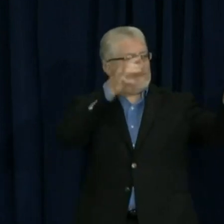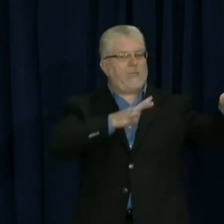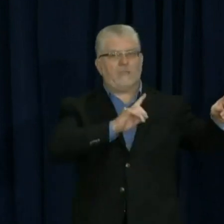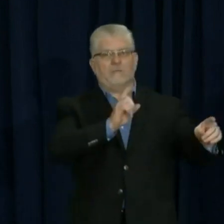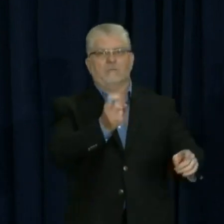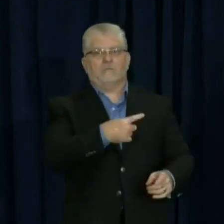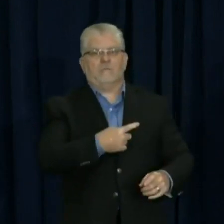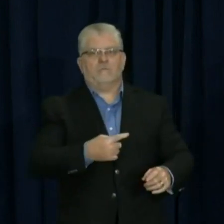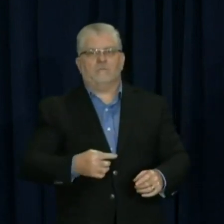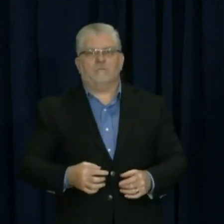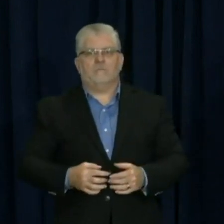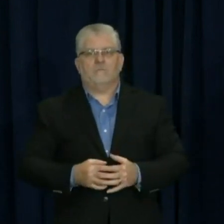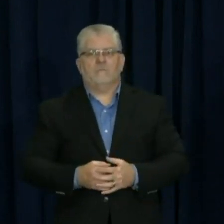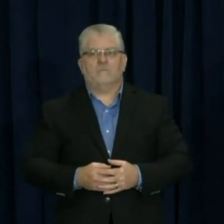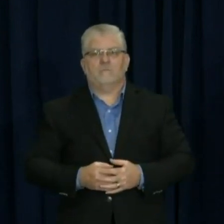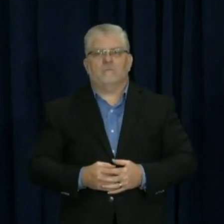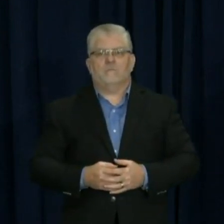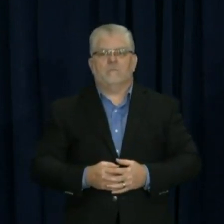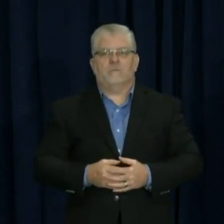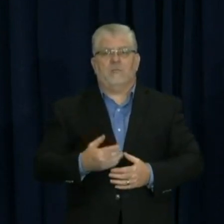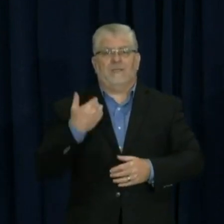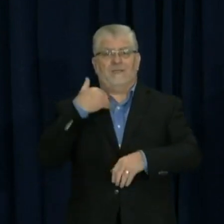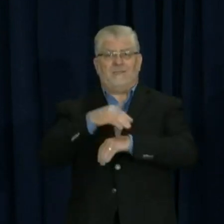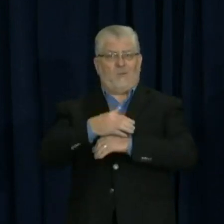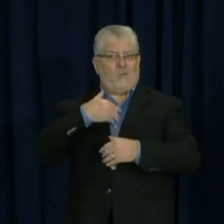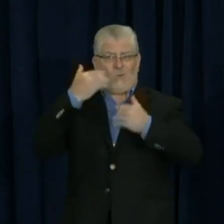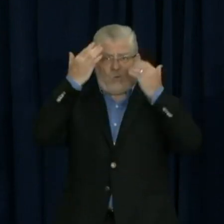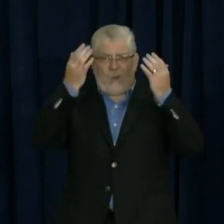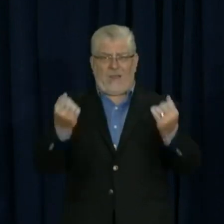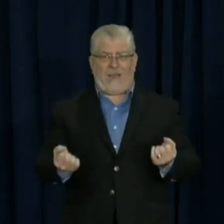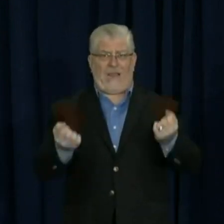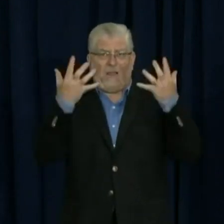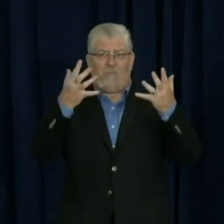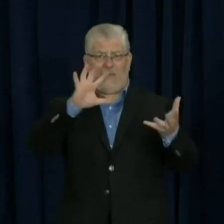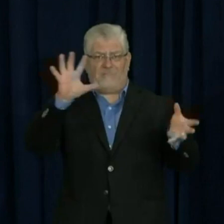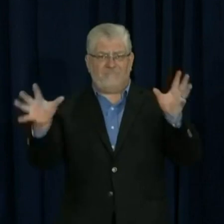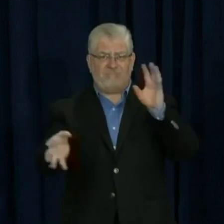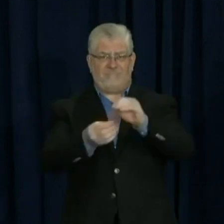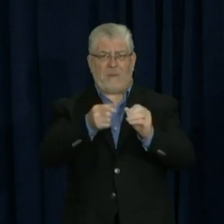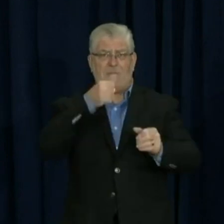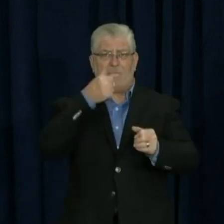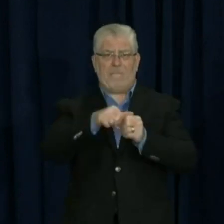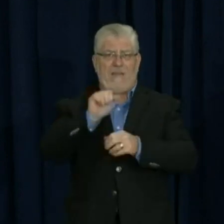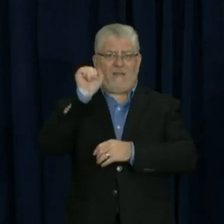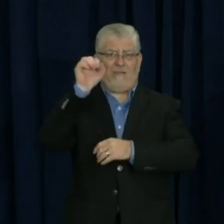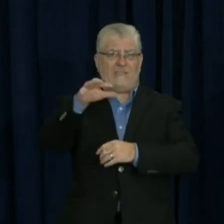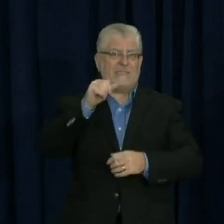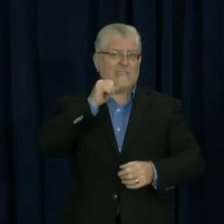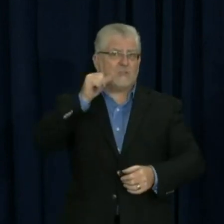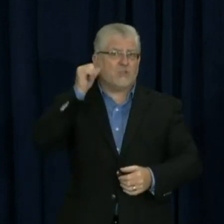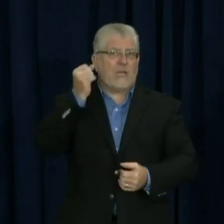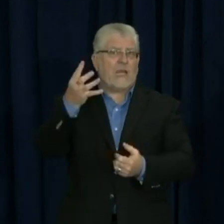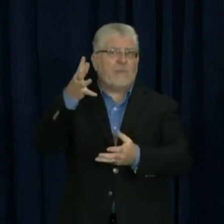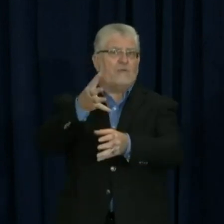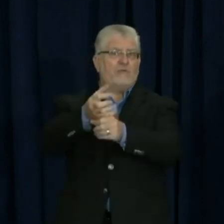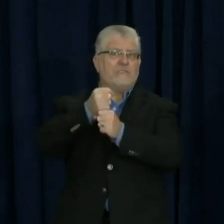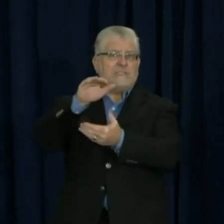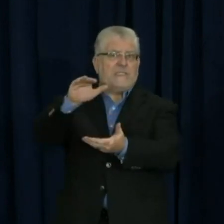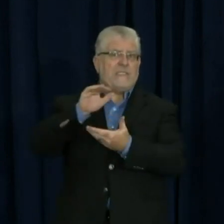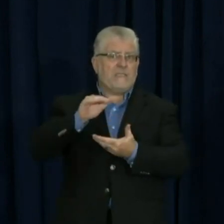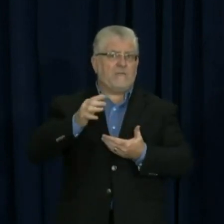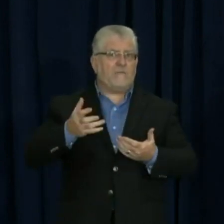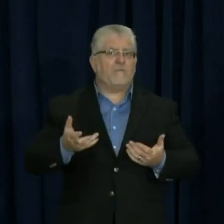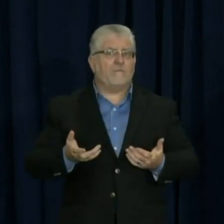ballots had arrived yesterday. Right. Do we know yet how many ballots arrived yesterday? What is the number of mail-in ballots? I